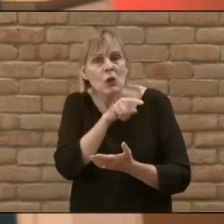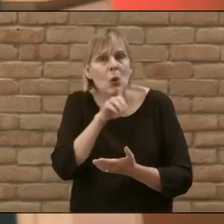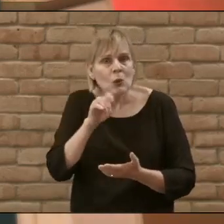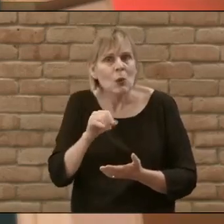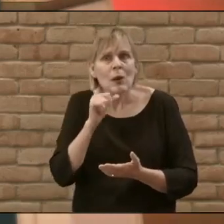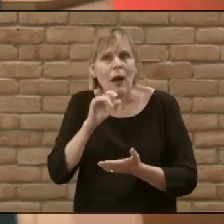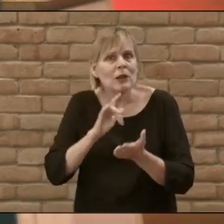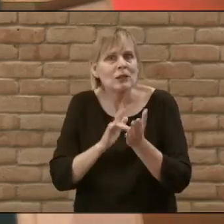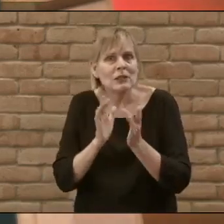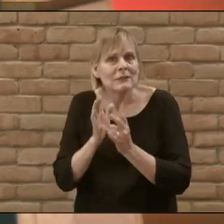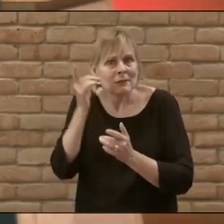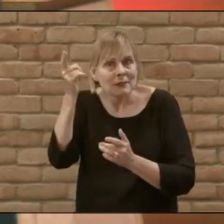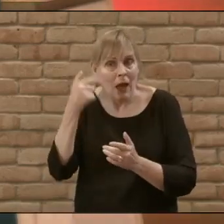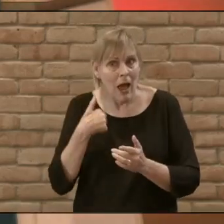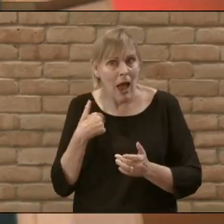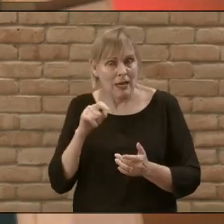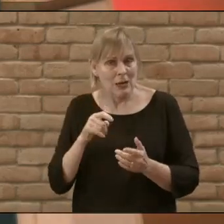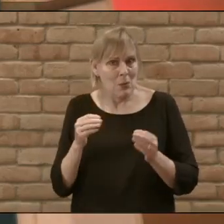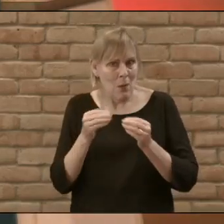and I do